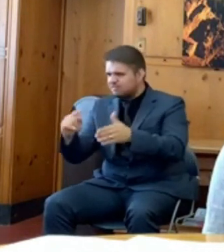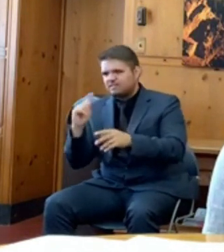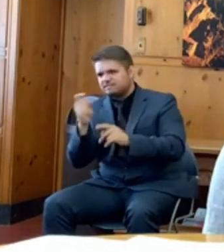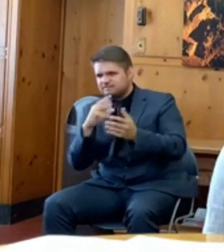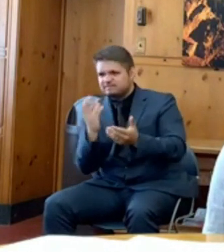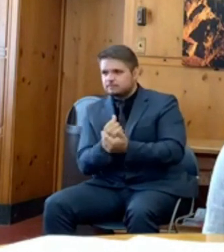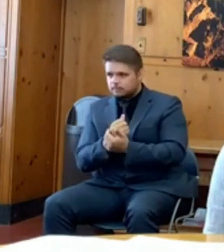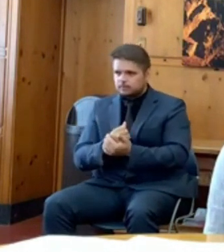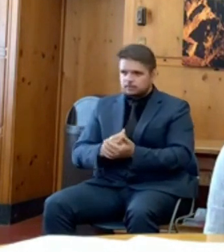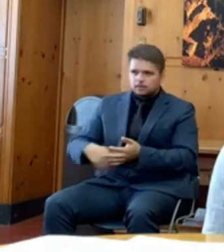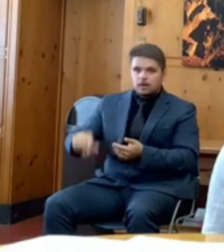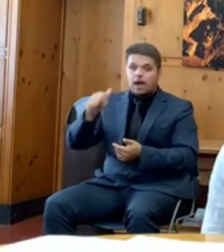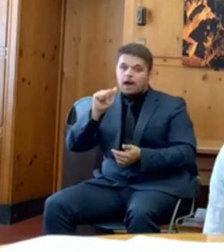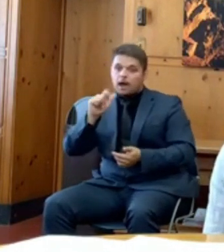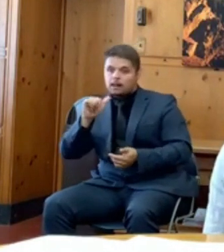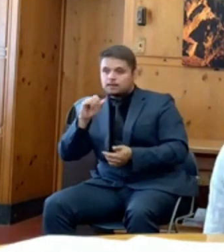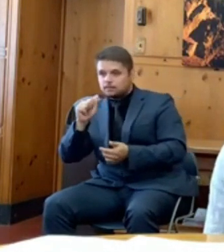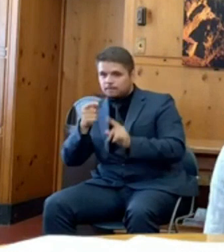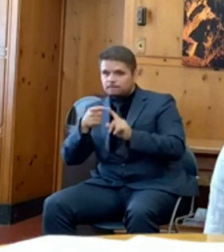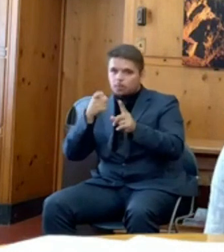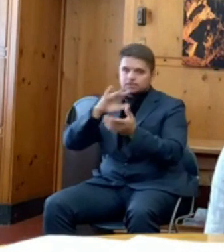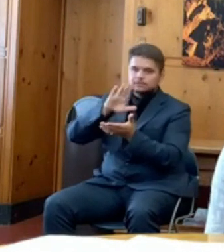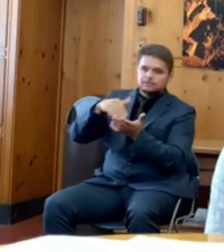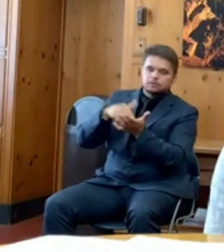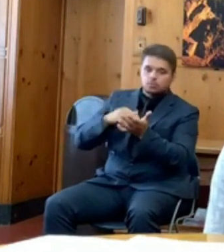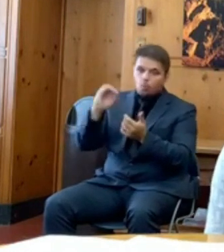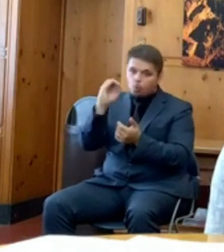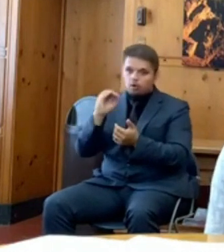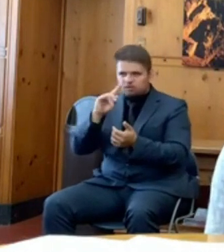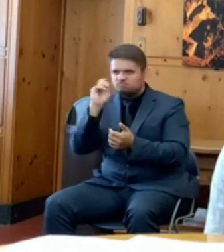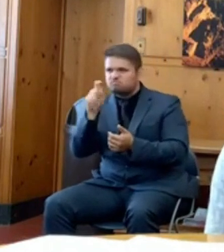is Alyssa with Central Oregon Daily News. Go ahead, Alyssa.